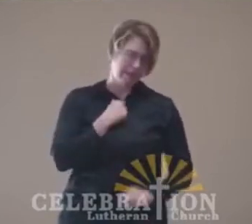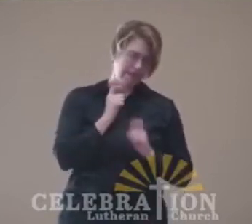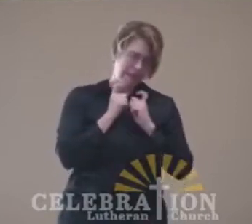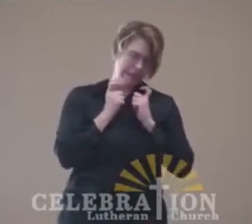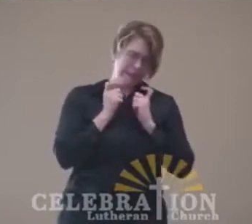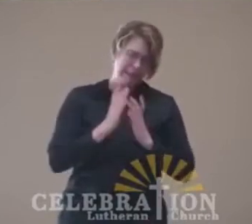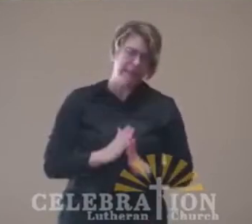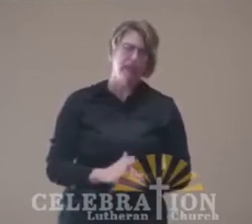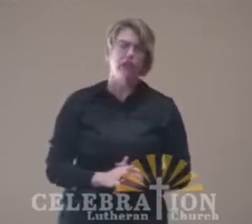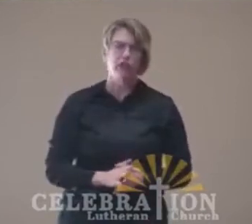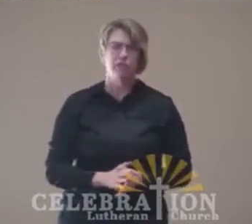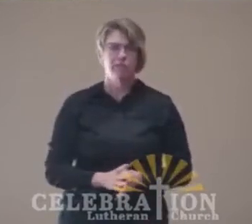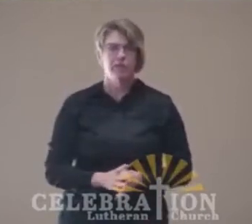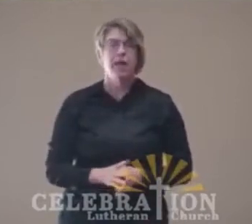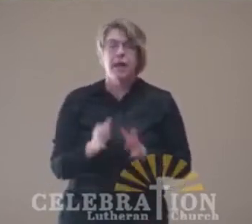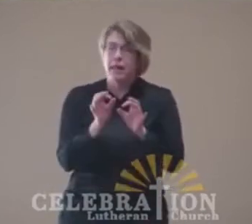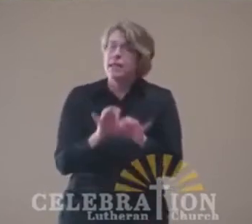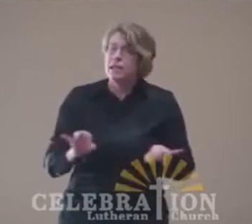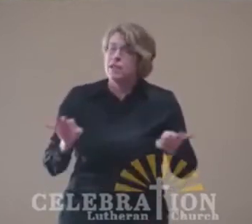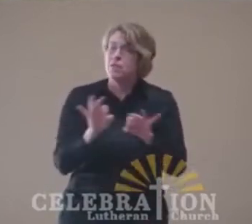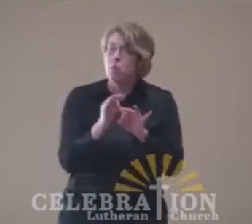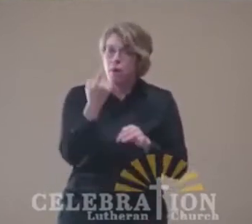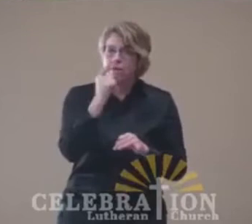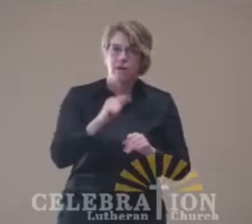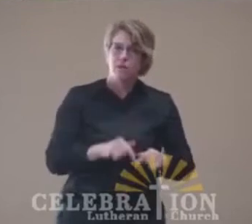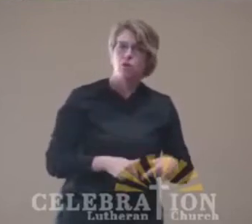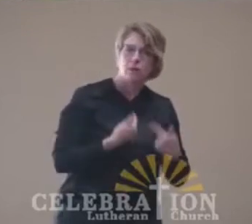and it's essential in our fight for justice.